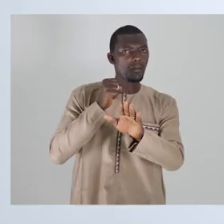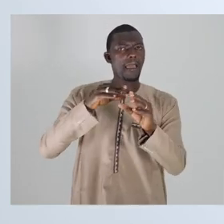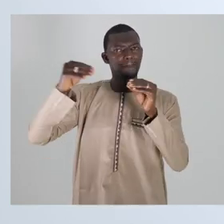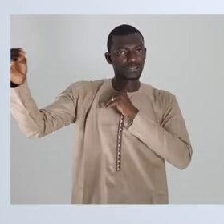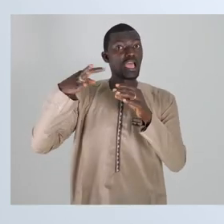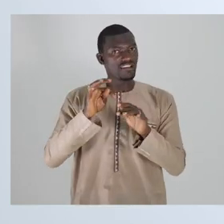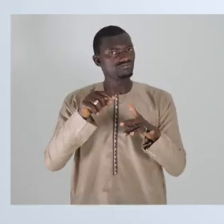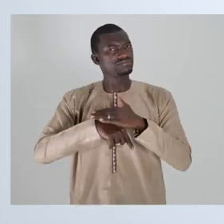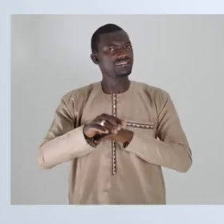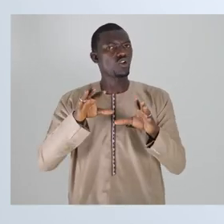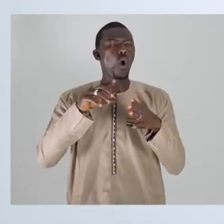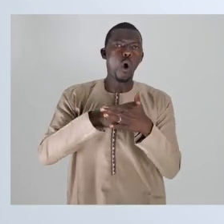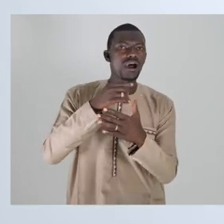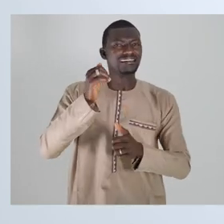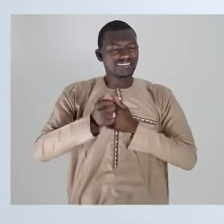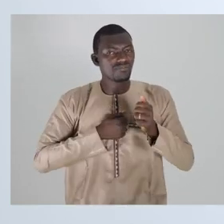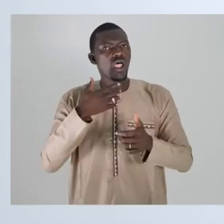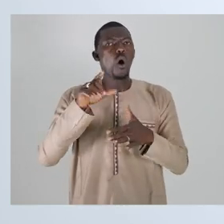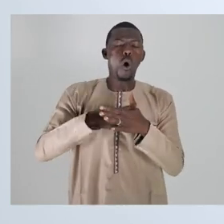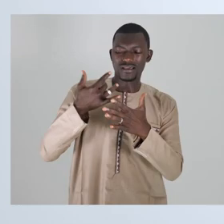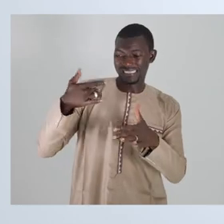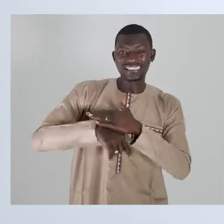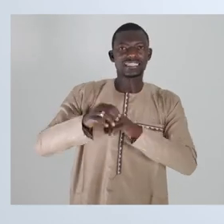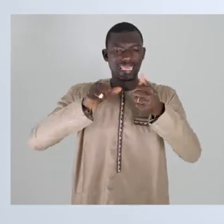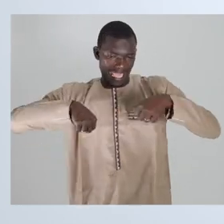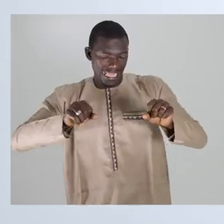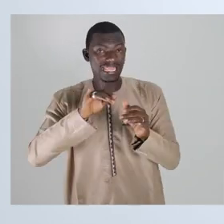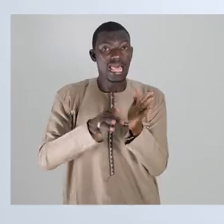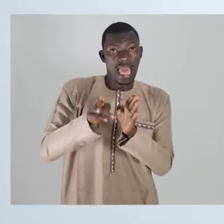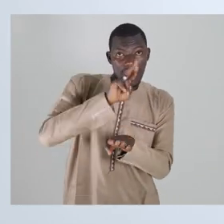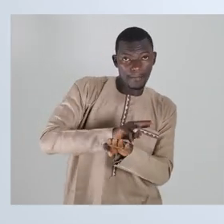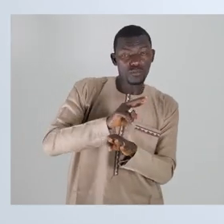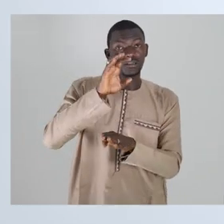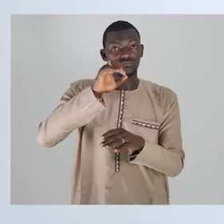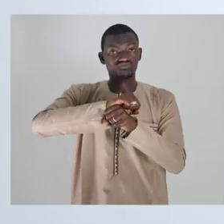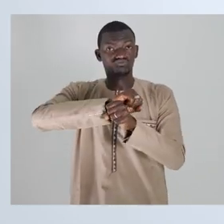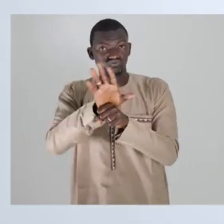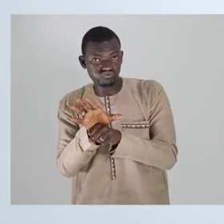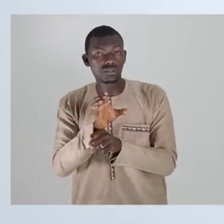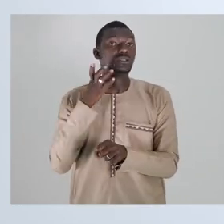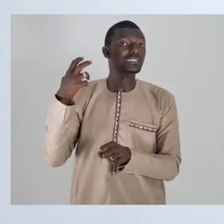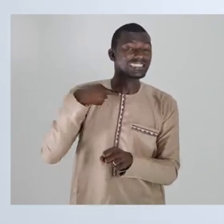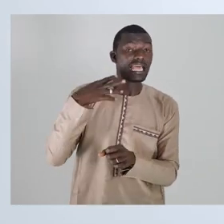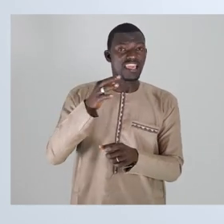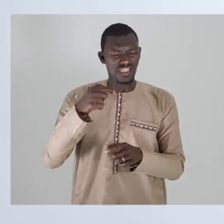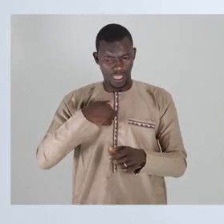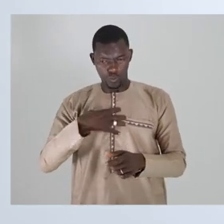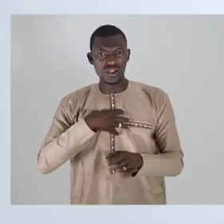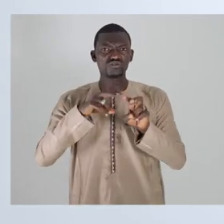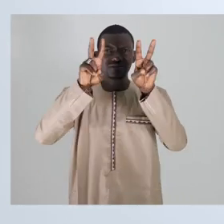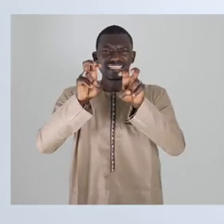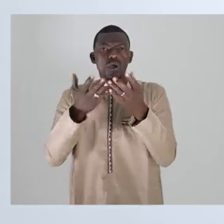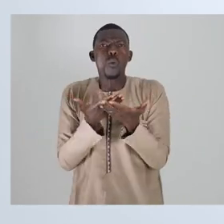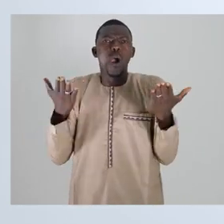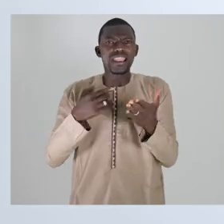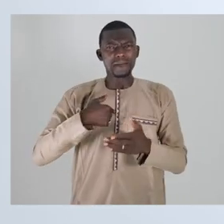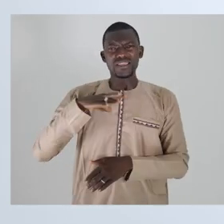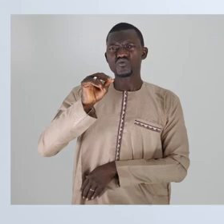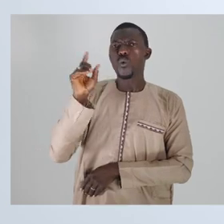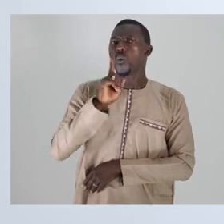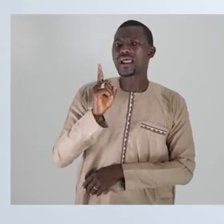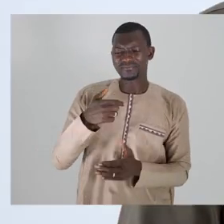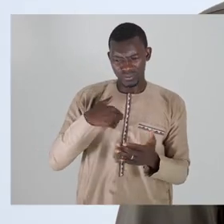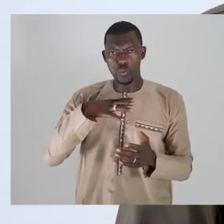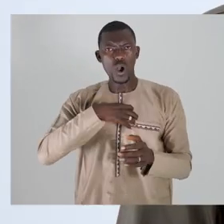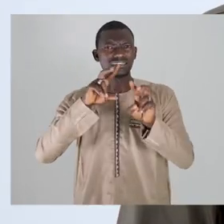protective measures if you live in or travel to an area reporting COVID-19. If I want to get tested, what should